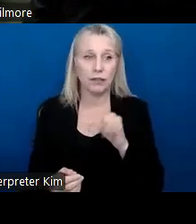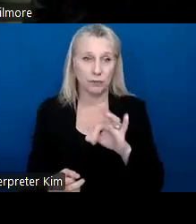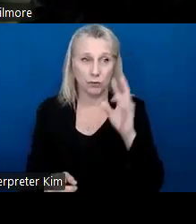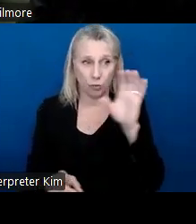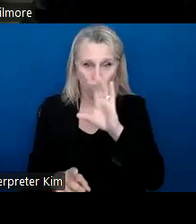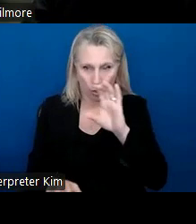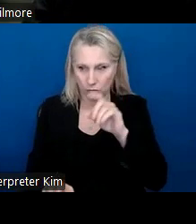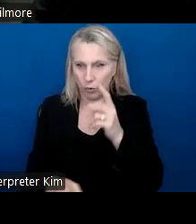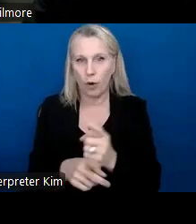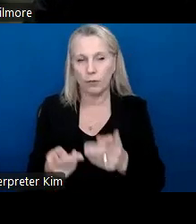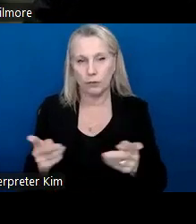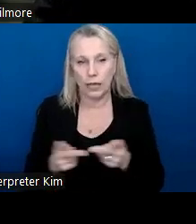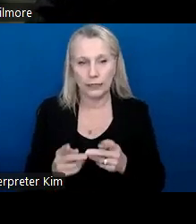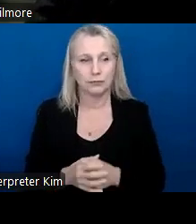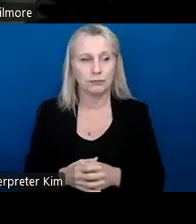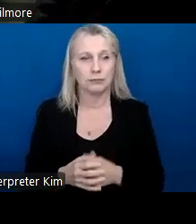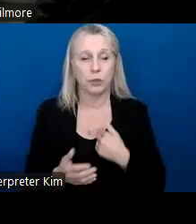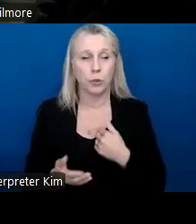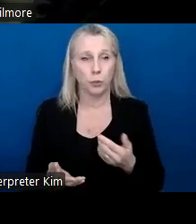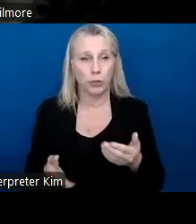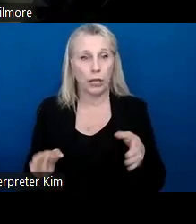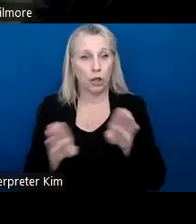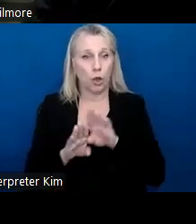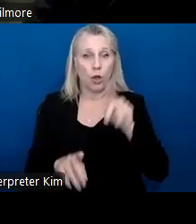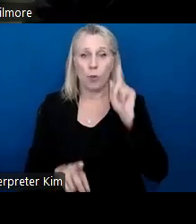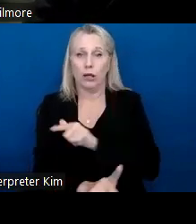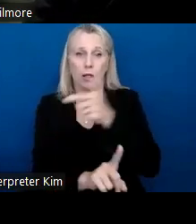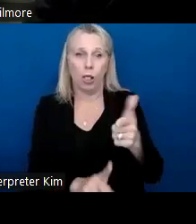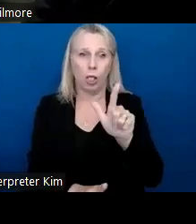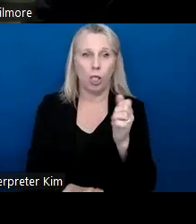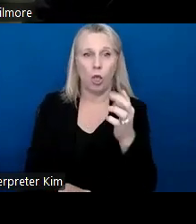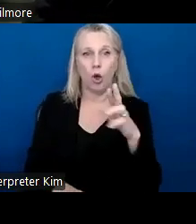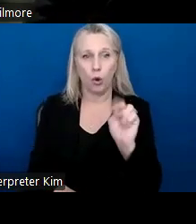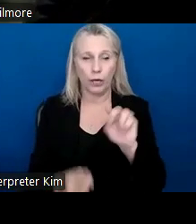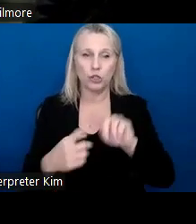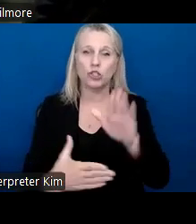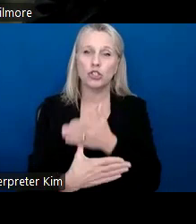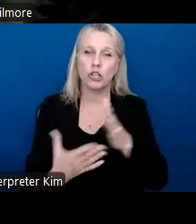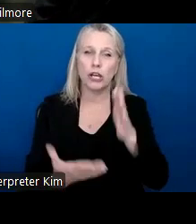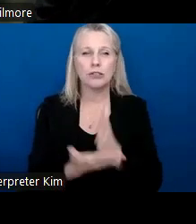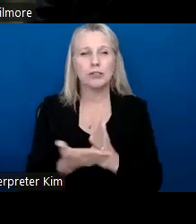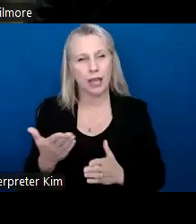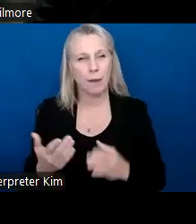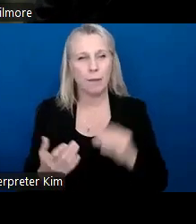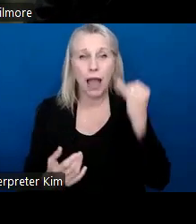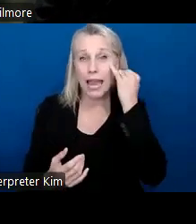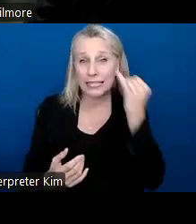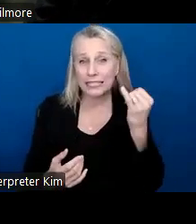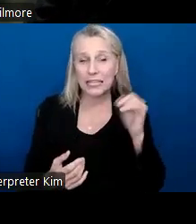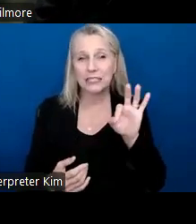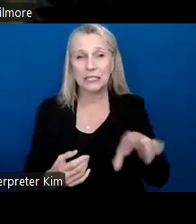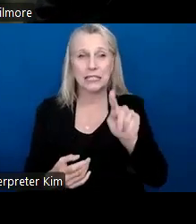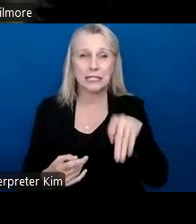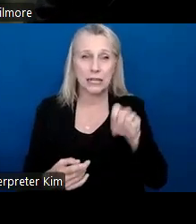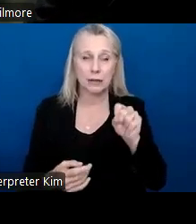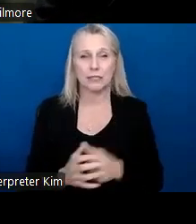right places. As we wrap up, I'm going to turn it over to Lauren to share some practical ideas and tips from